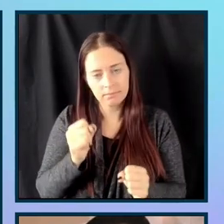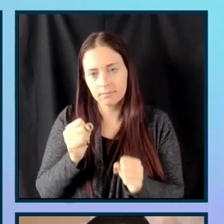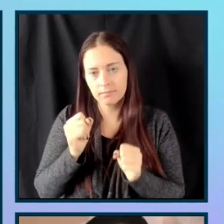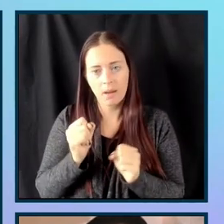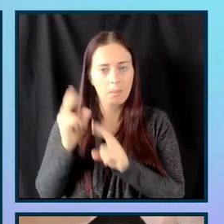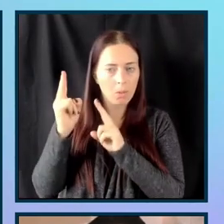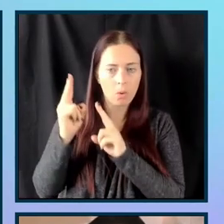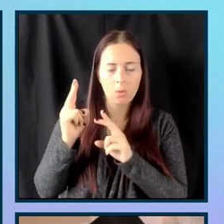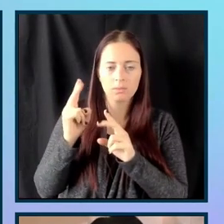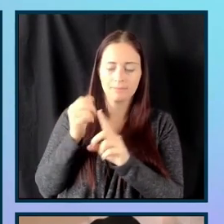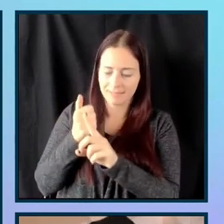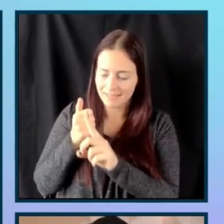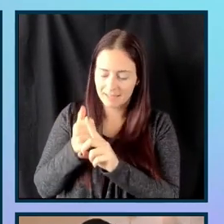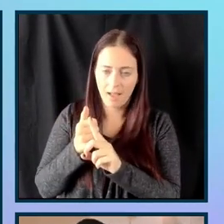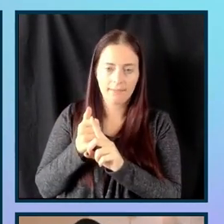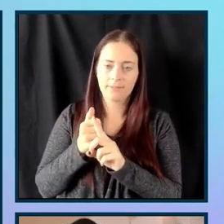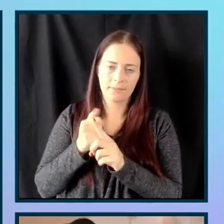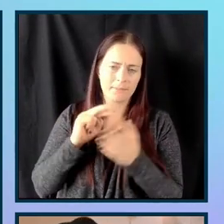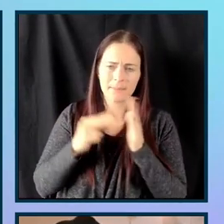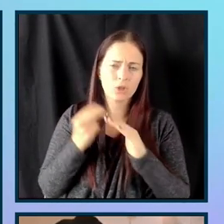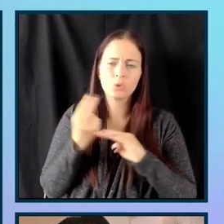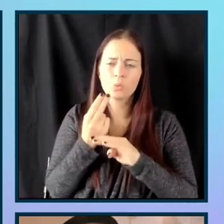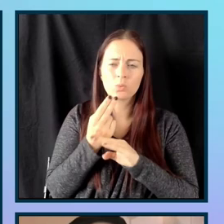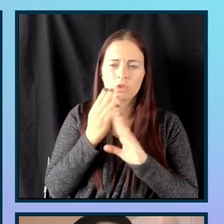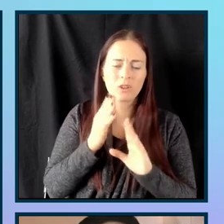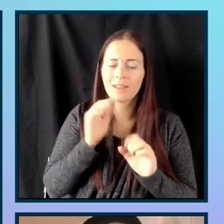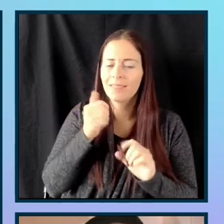specific input for... to provide that information.